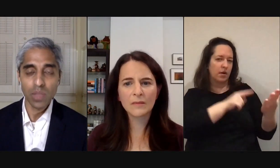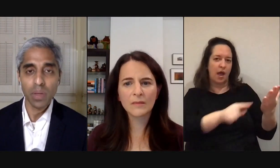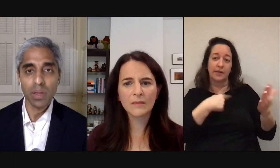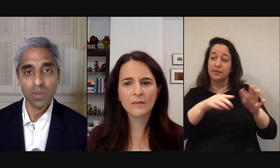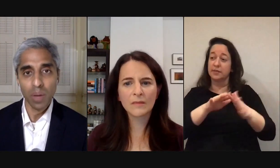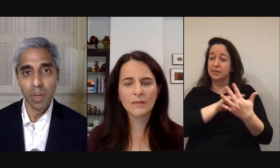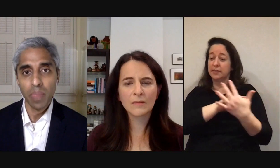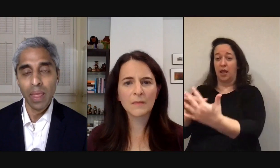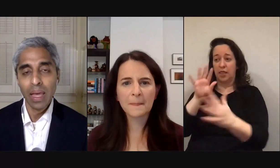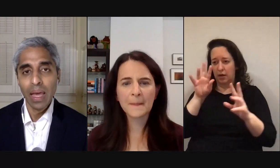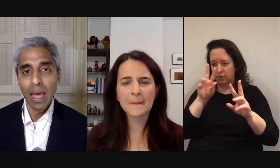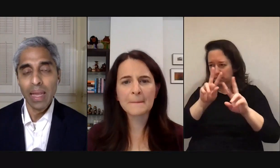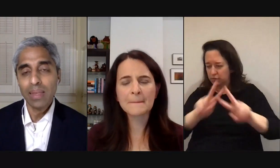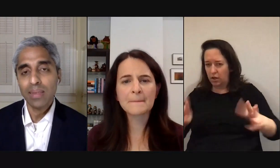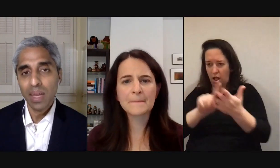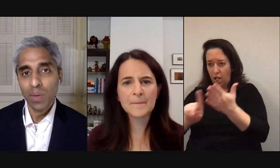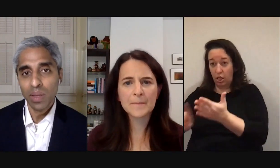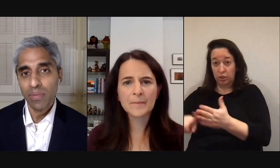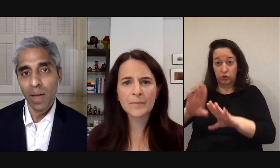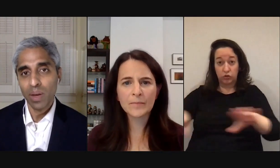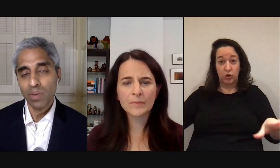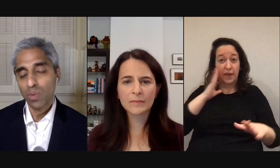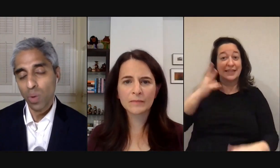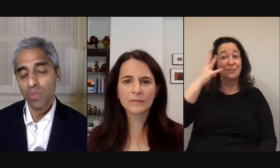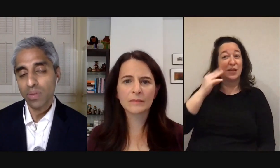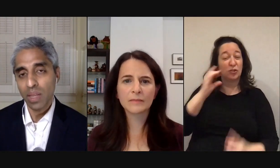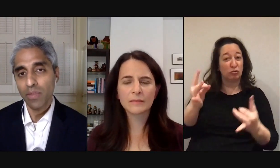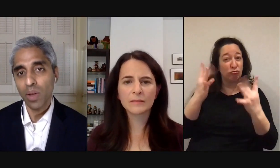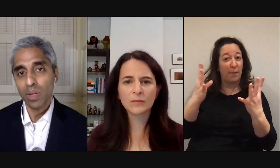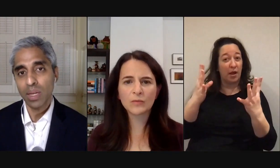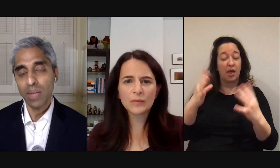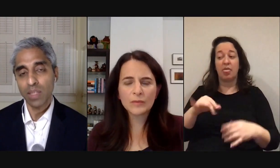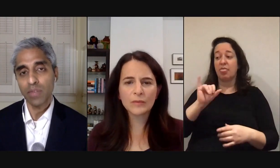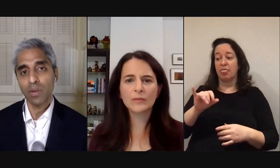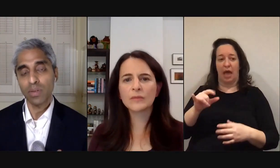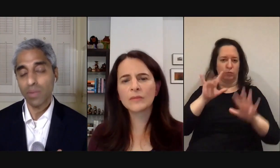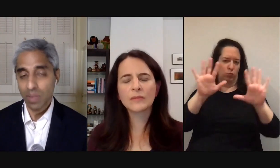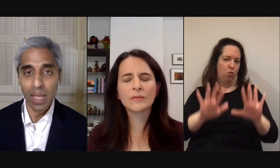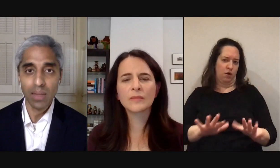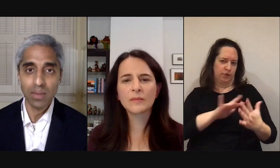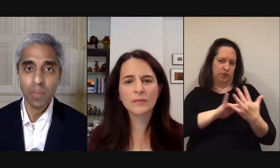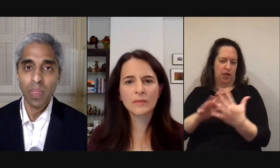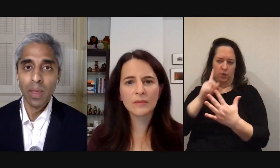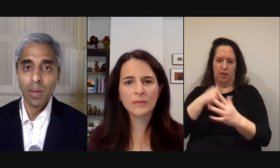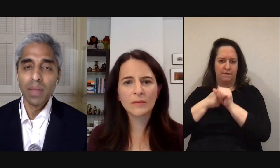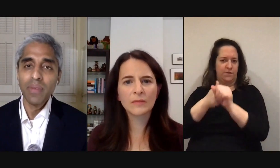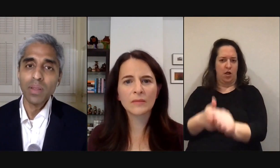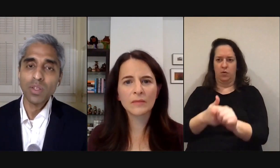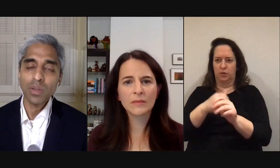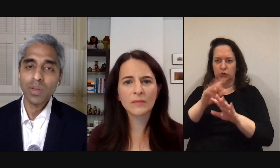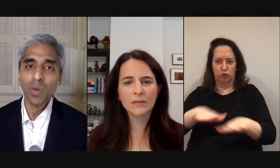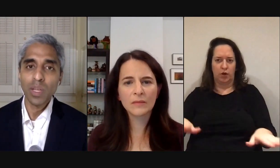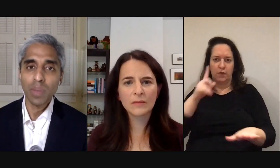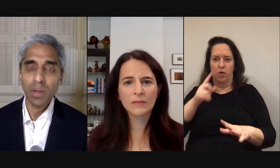had actually experienced trauma and in this study what they found it was it was wonderful study that followed kids actually for several decades but